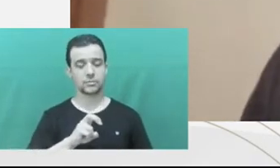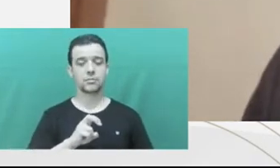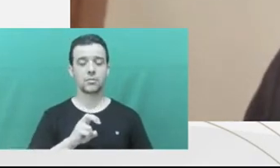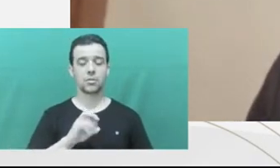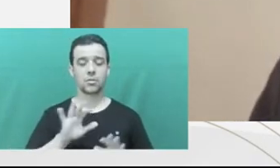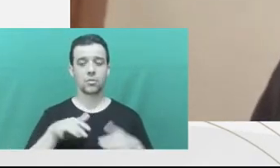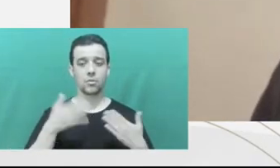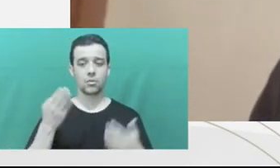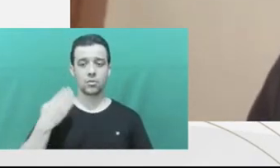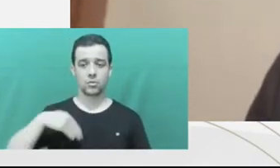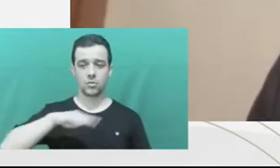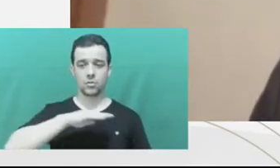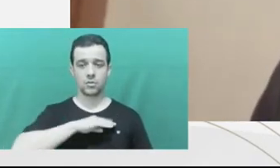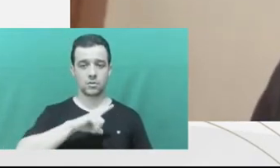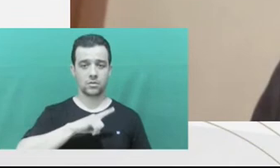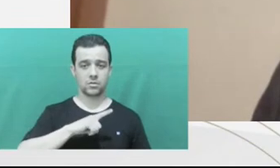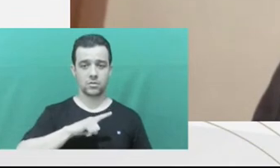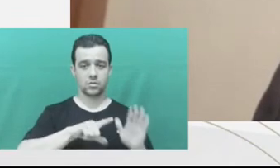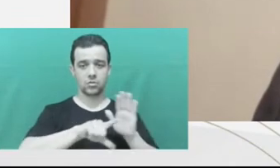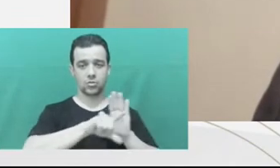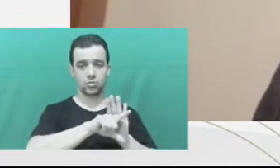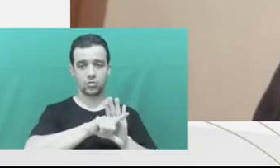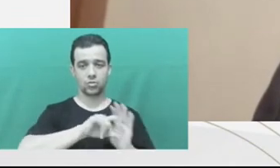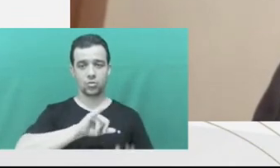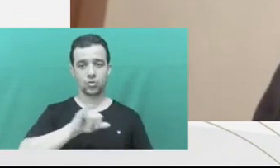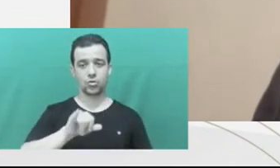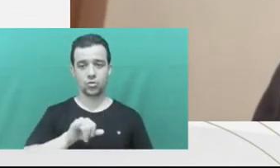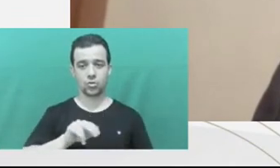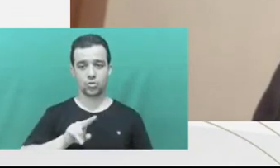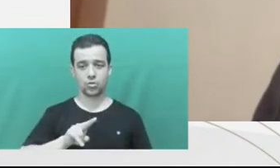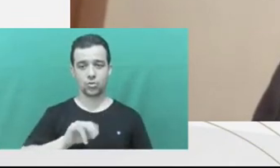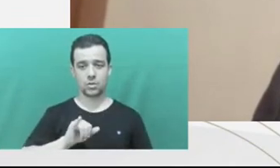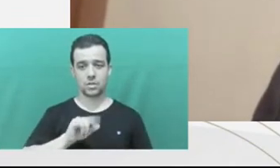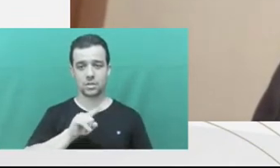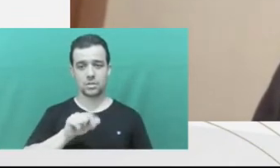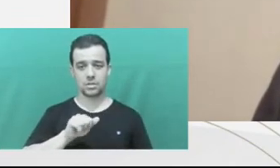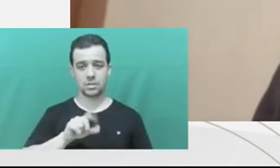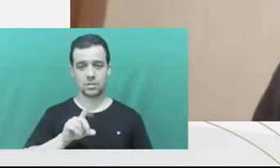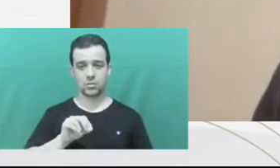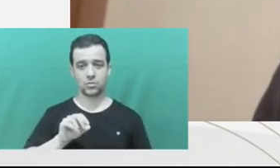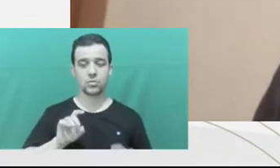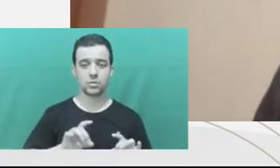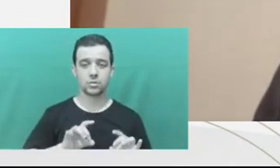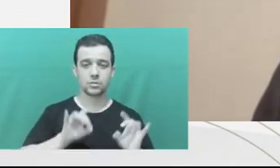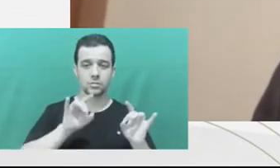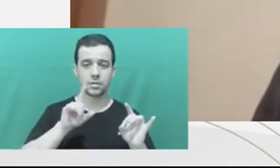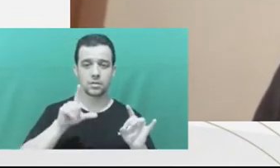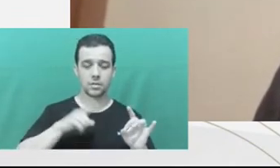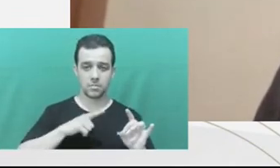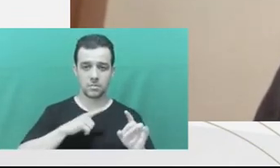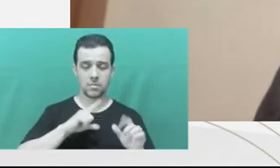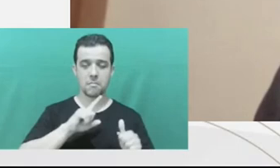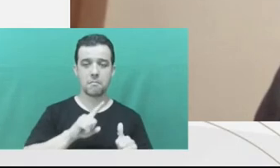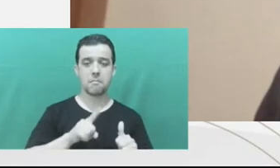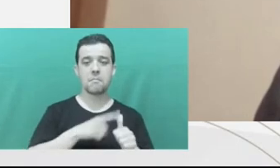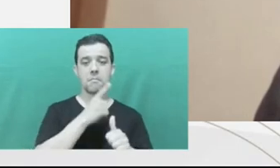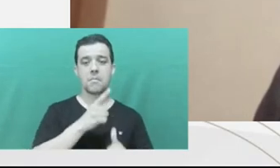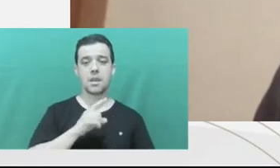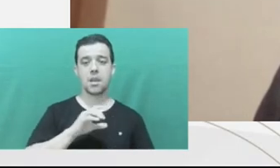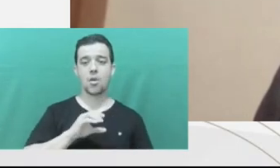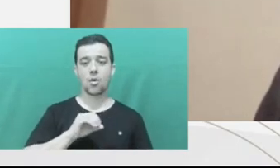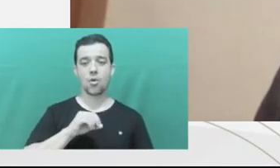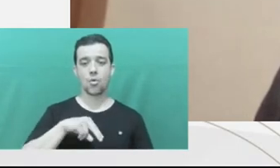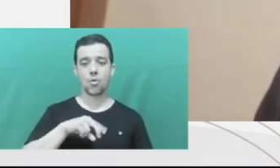when we had the law of special judgments. And we had our first contact